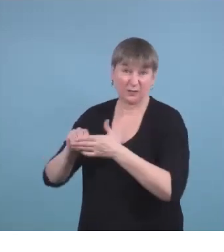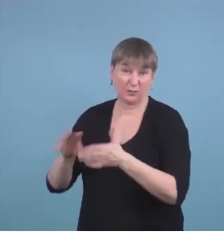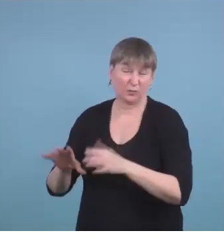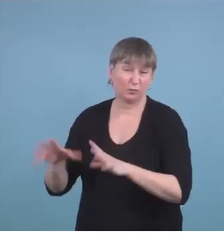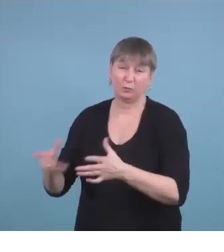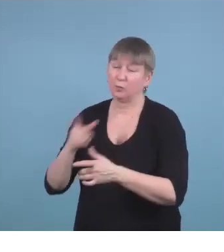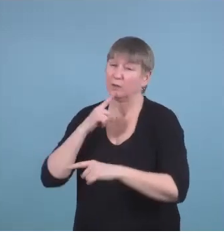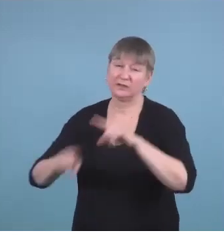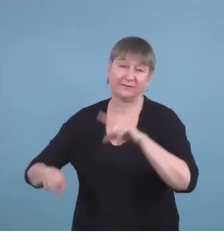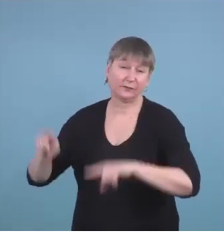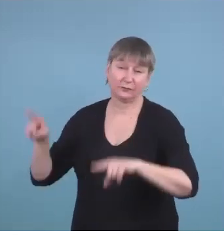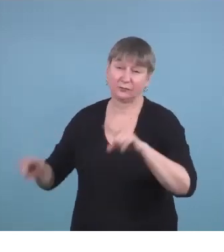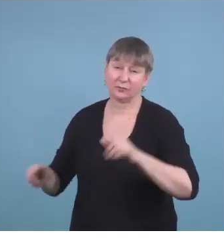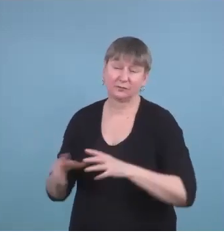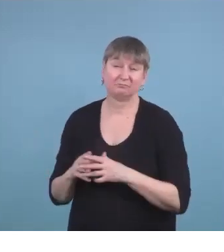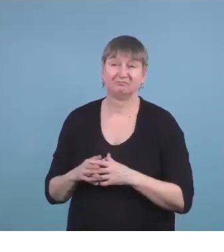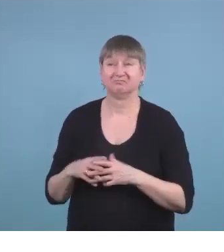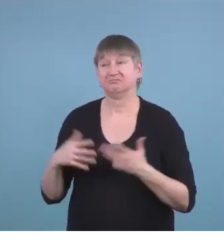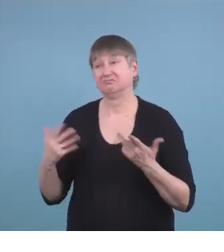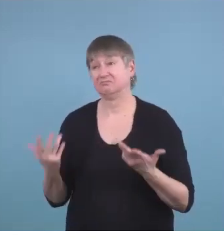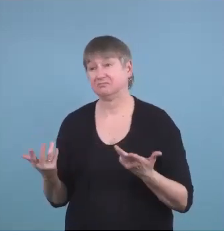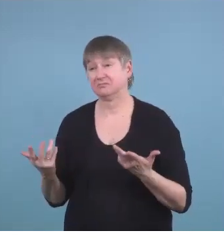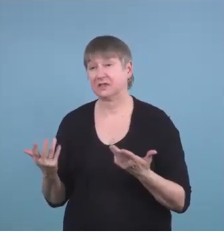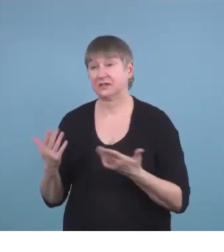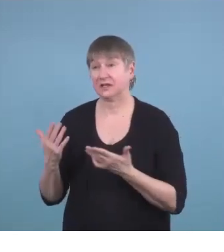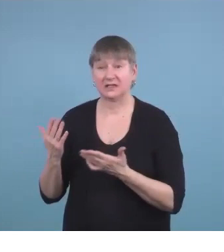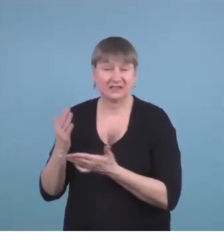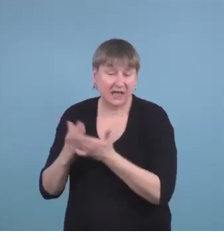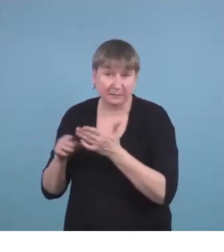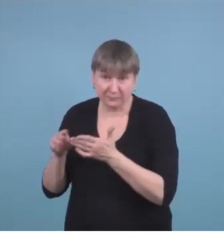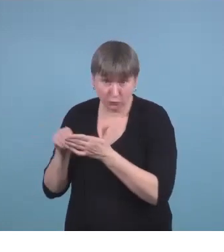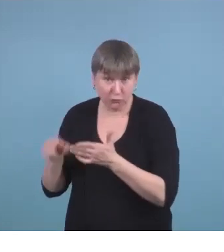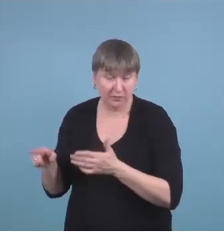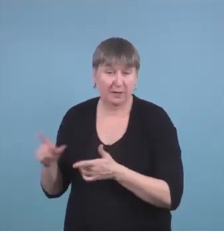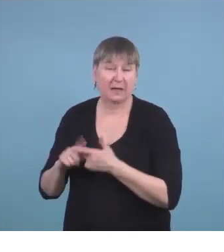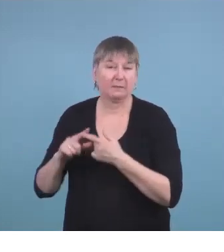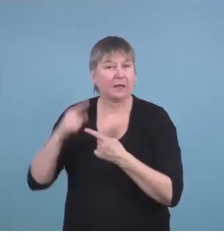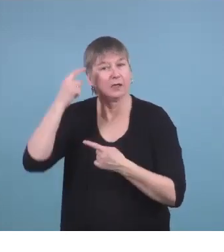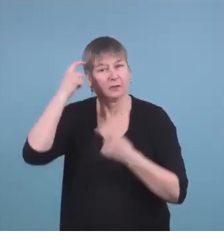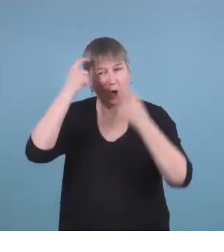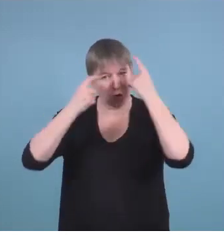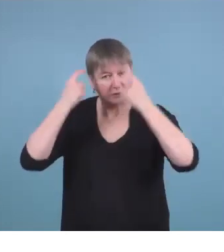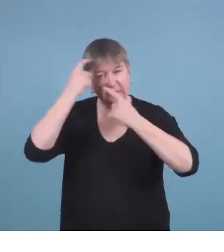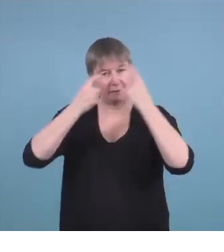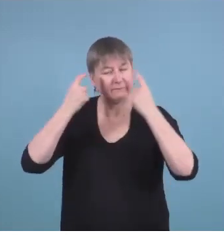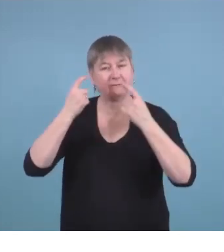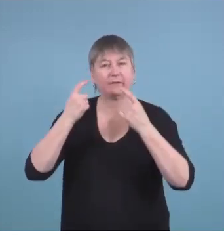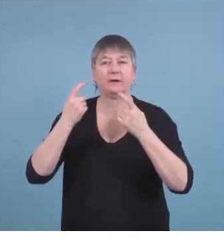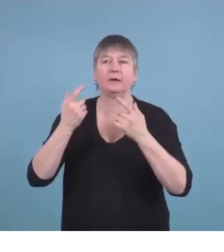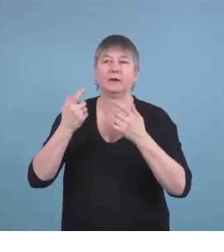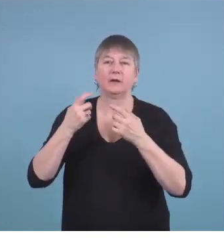it can be students with cognitive struggles who have been born in Canada